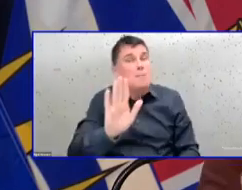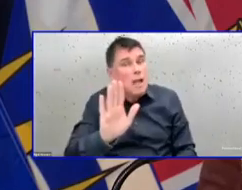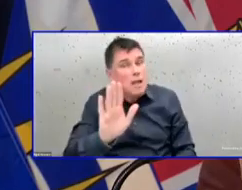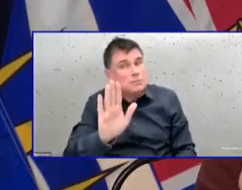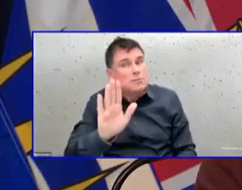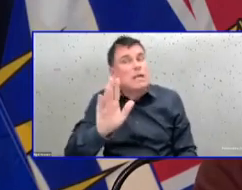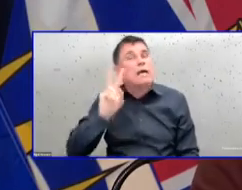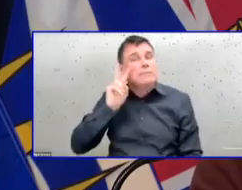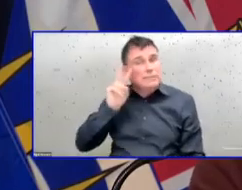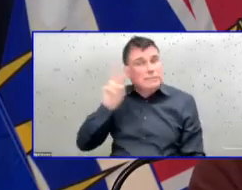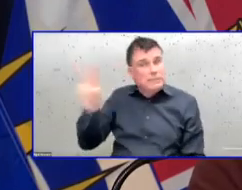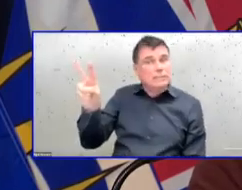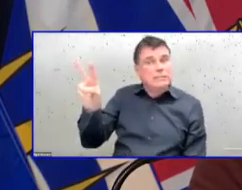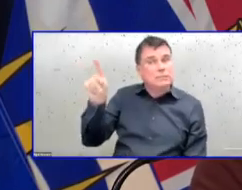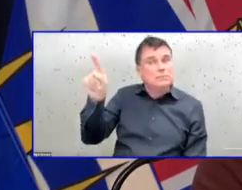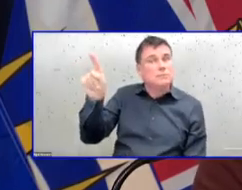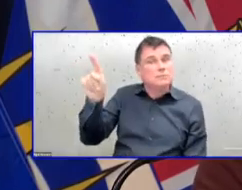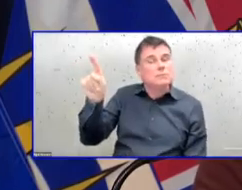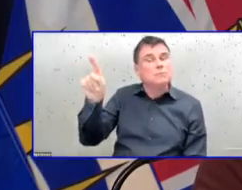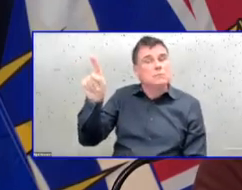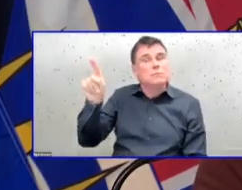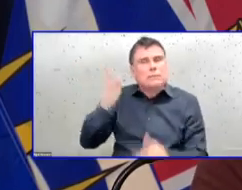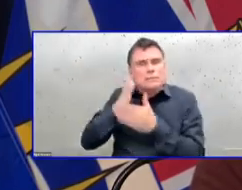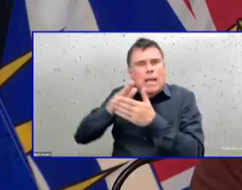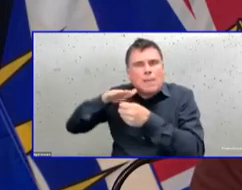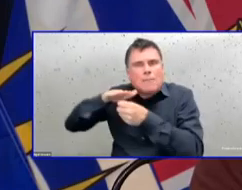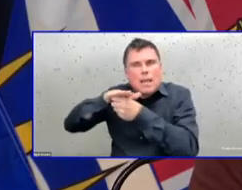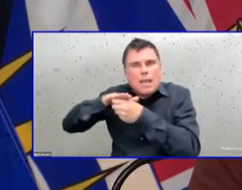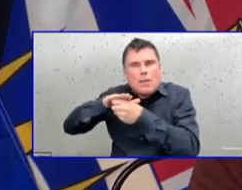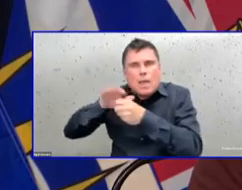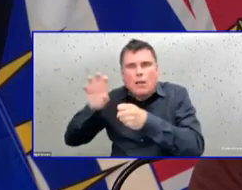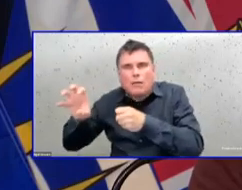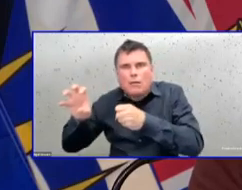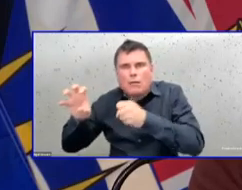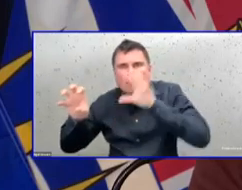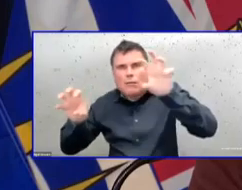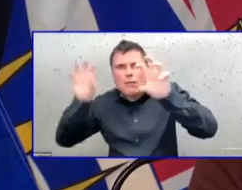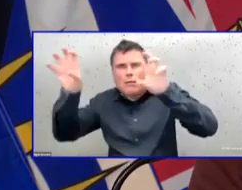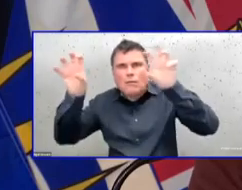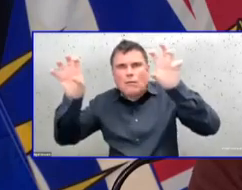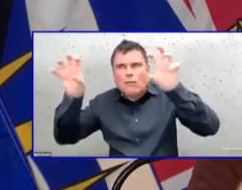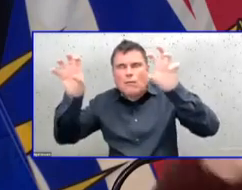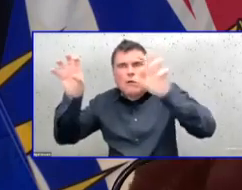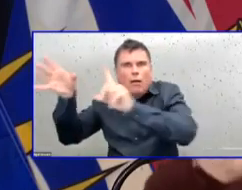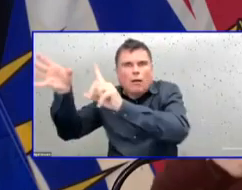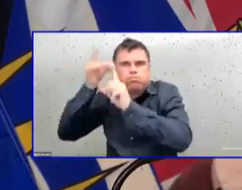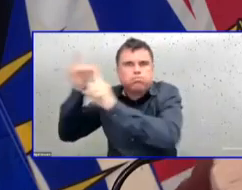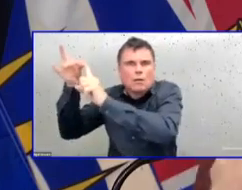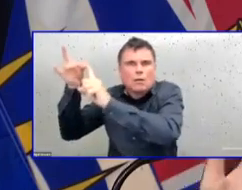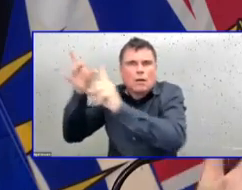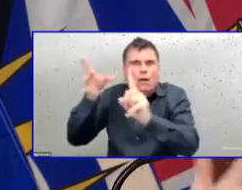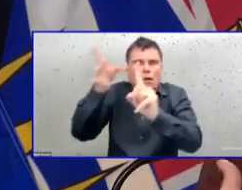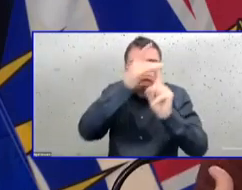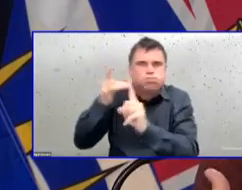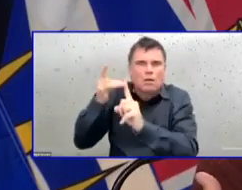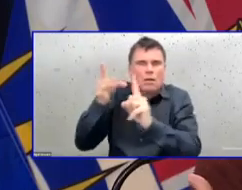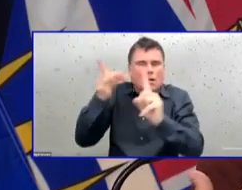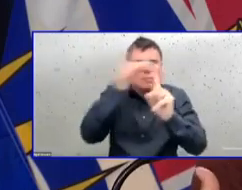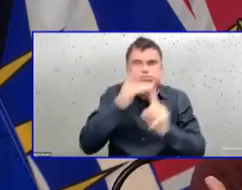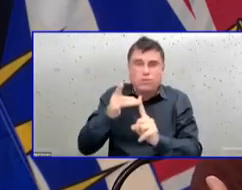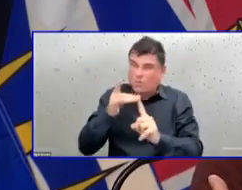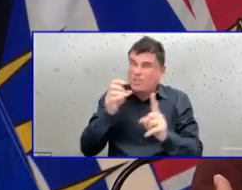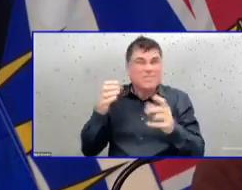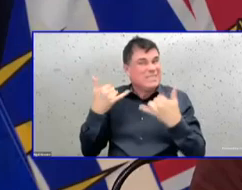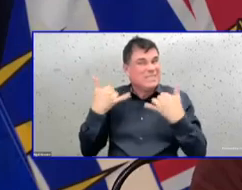province that has been unaffected by this, as we know. As well, we know what's happening in the north is having spillover in the hospital